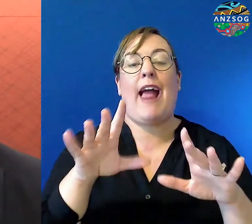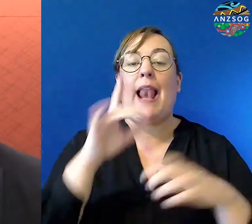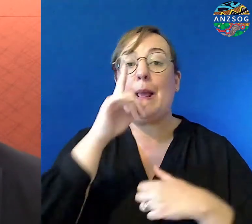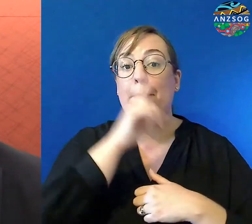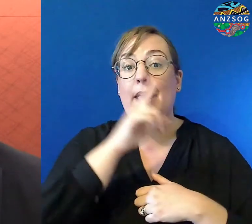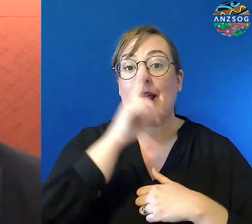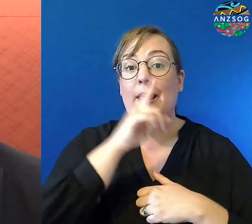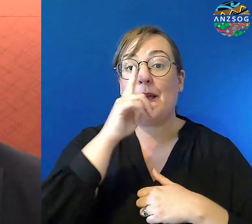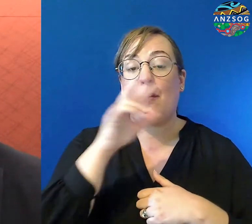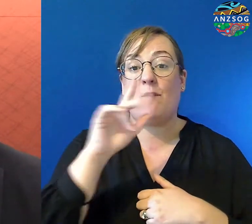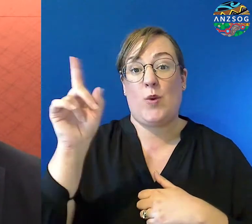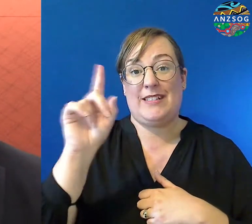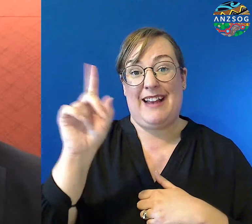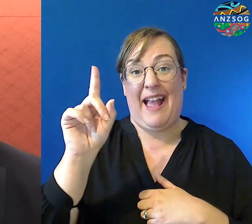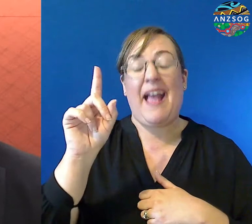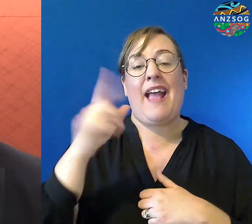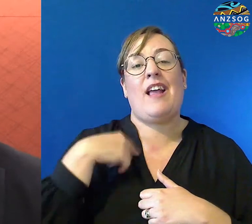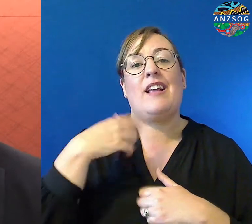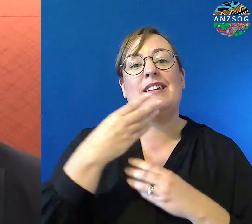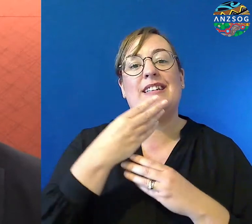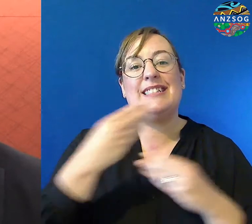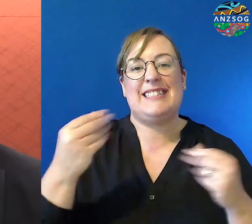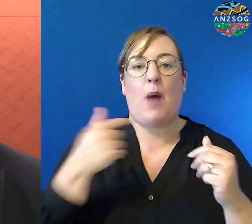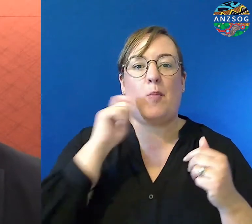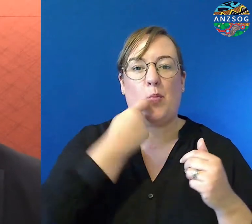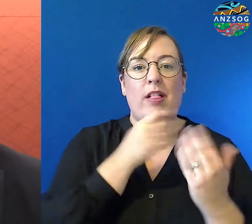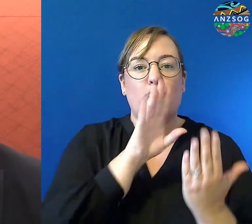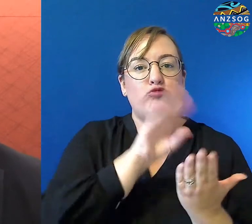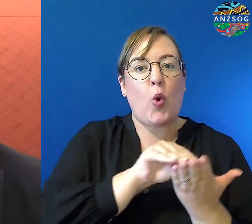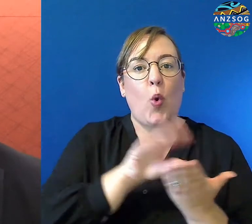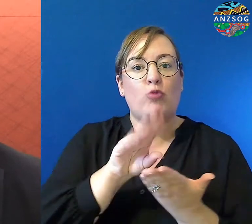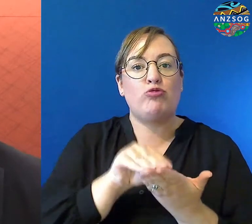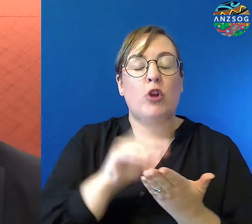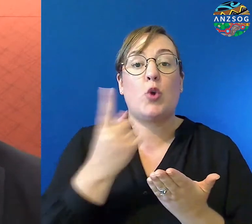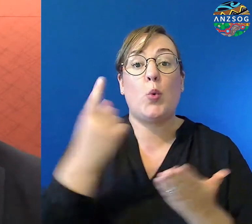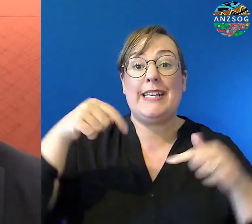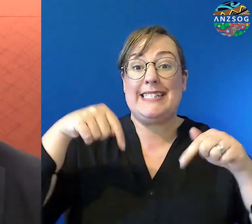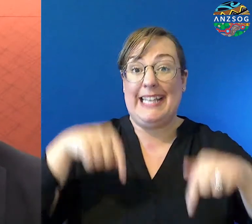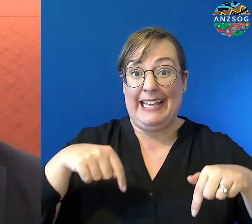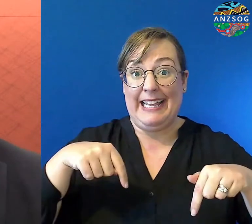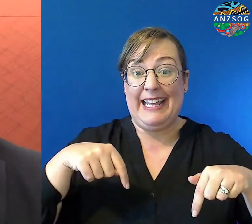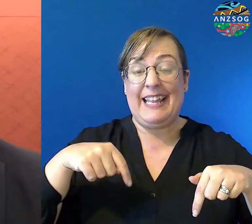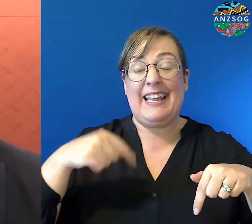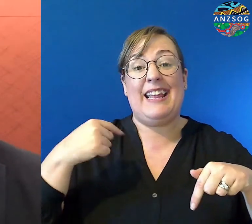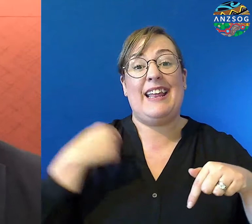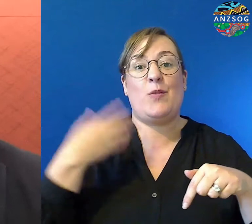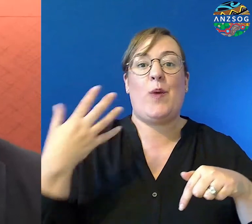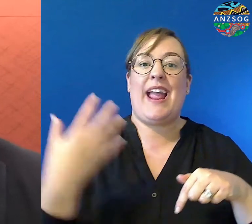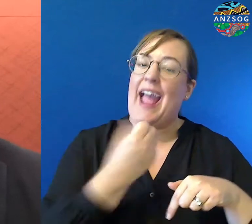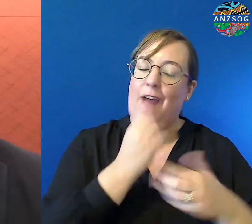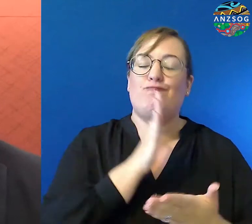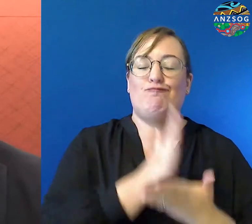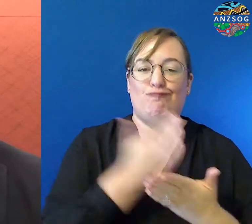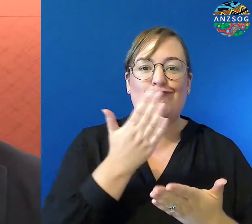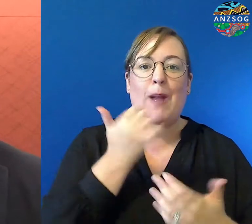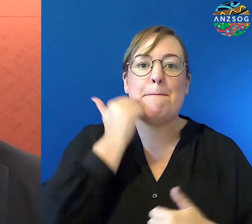for this chat. So in terms of who will be joining us on the call live, well it's an all Maori affair. You'll